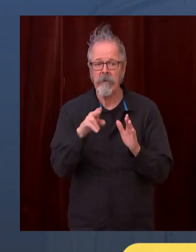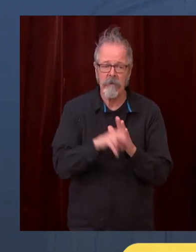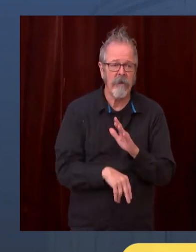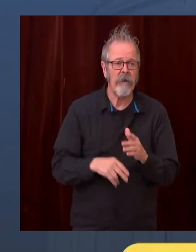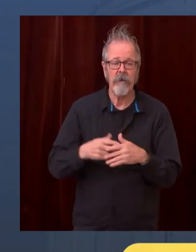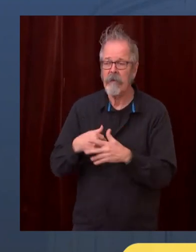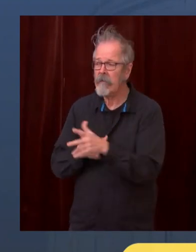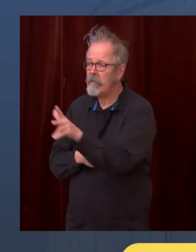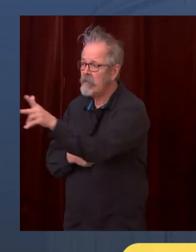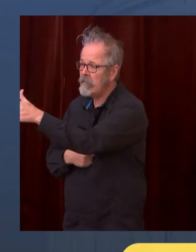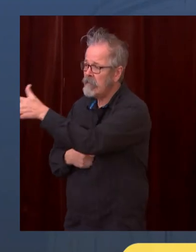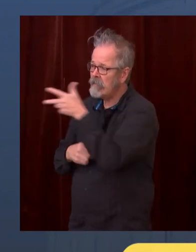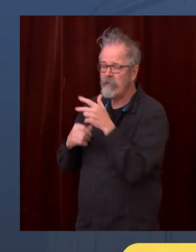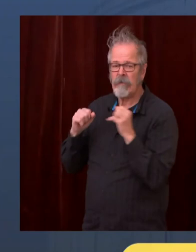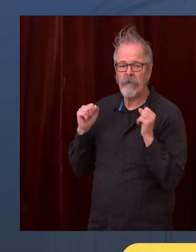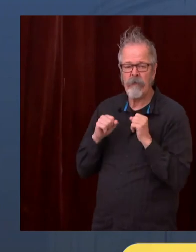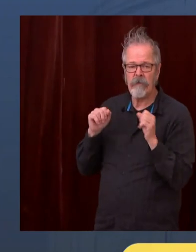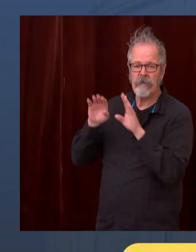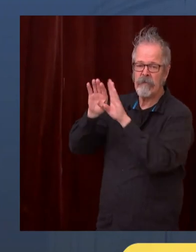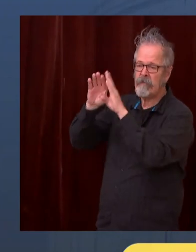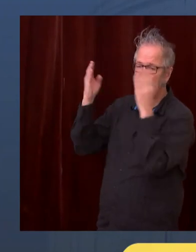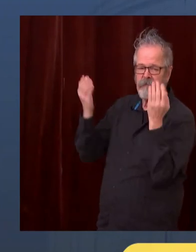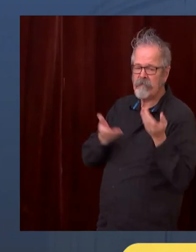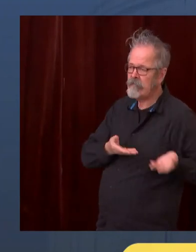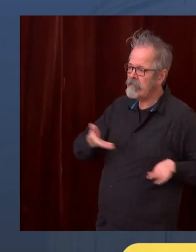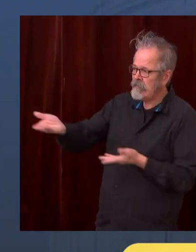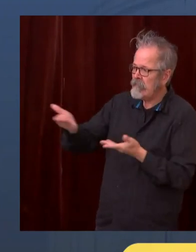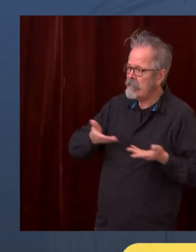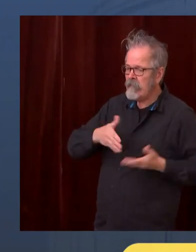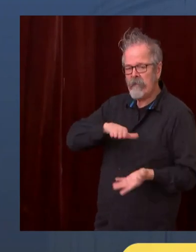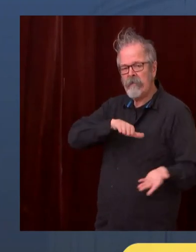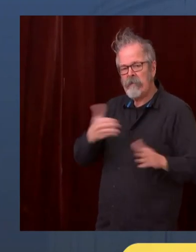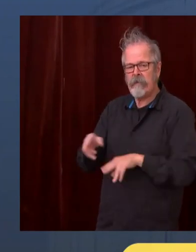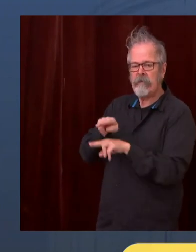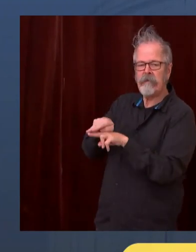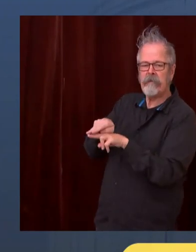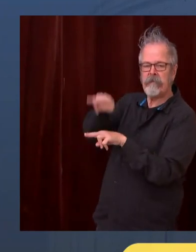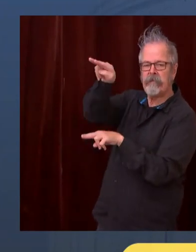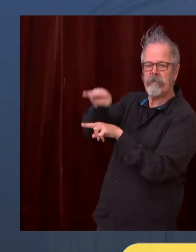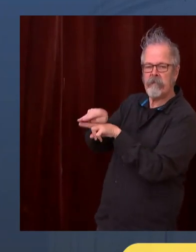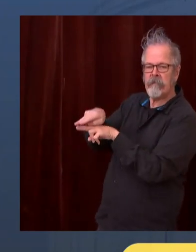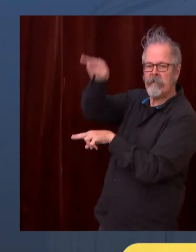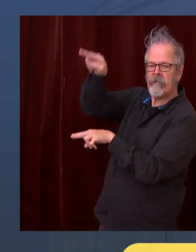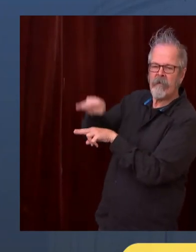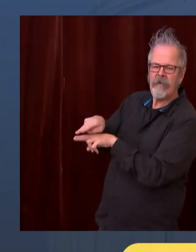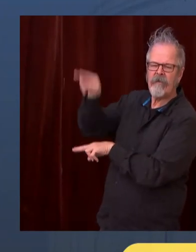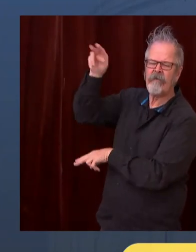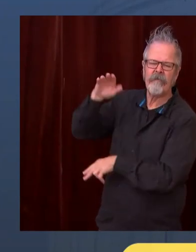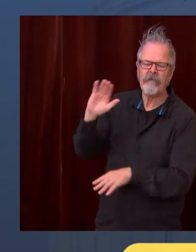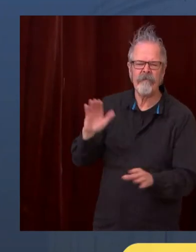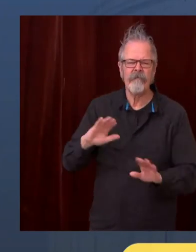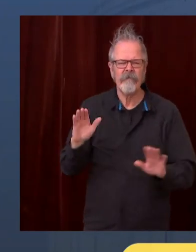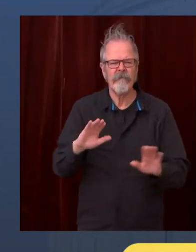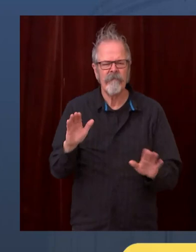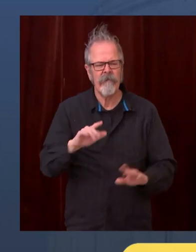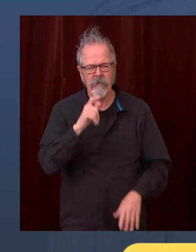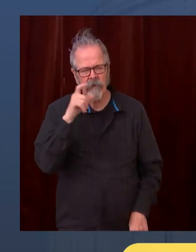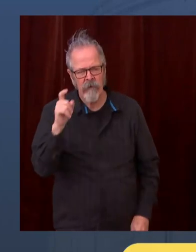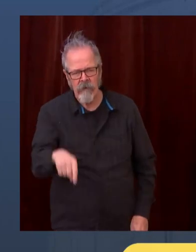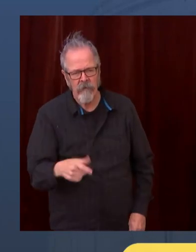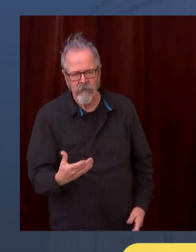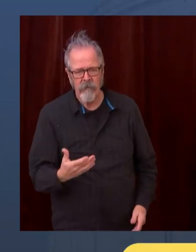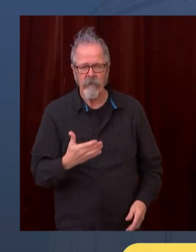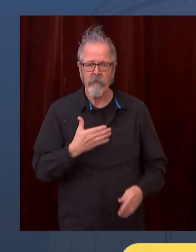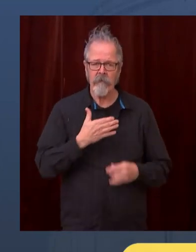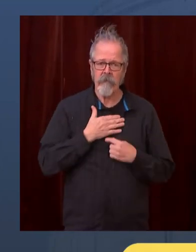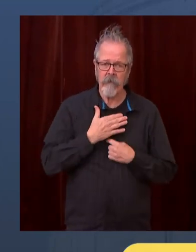that's the situation that we face. So if you do note urgency in my voice, it's because it's the reality that we face.